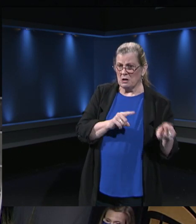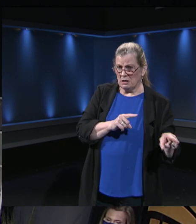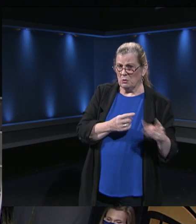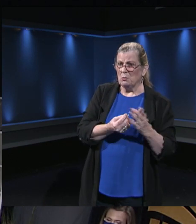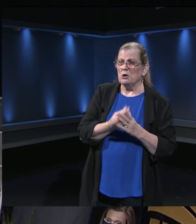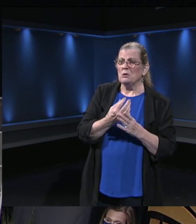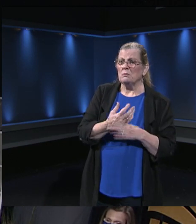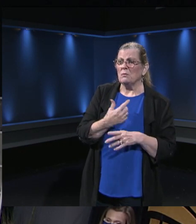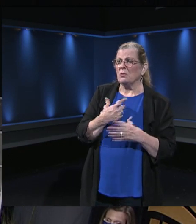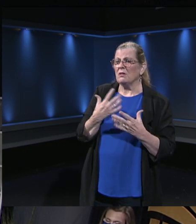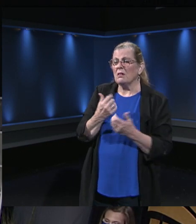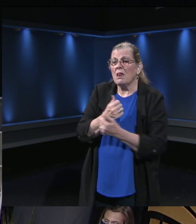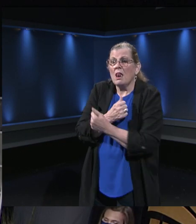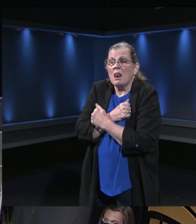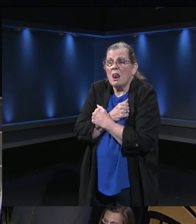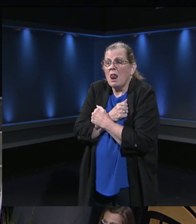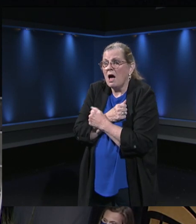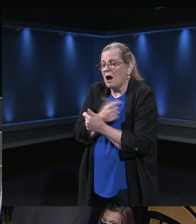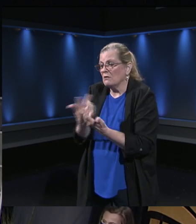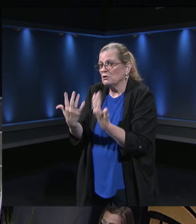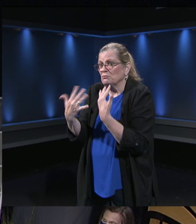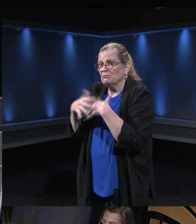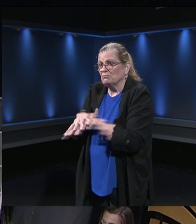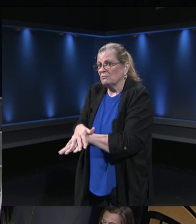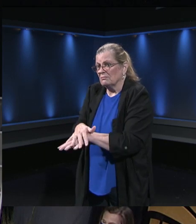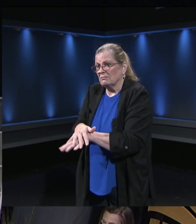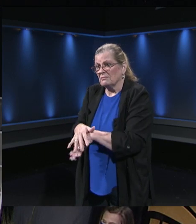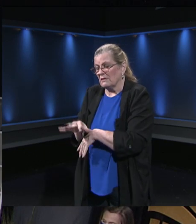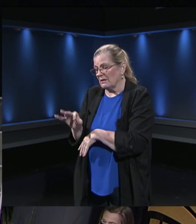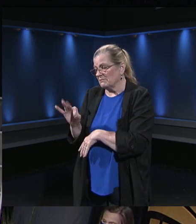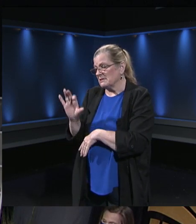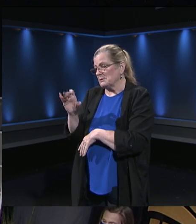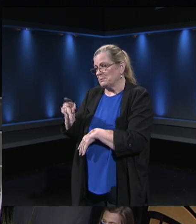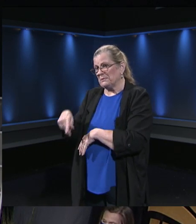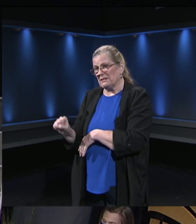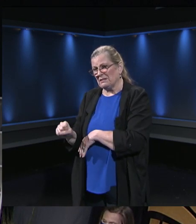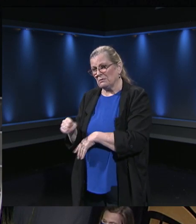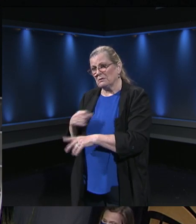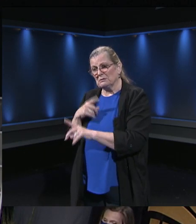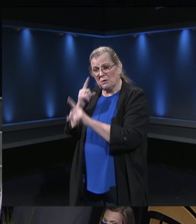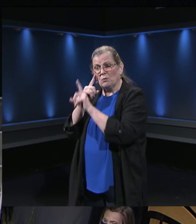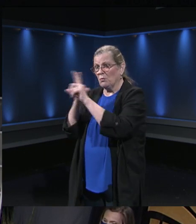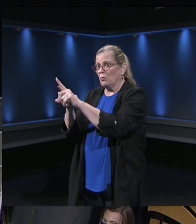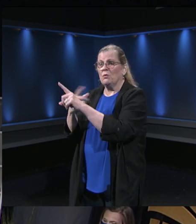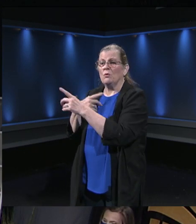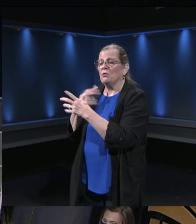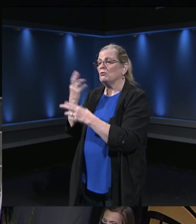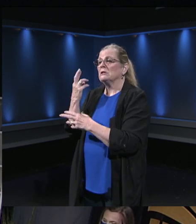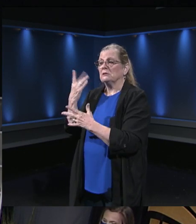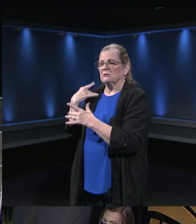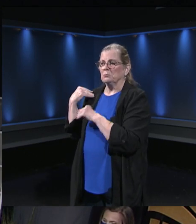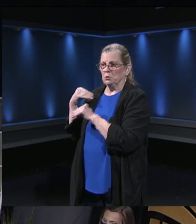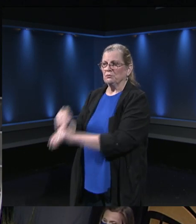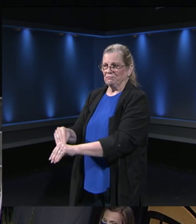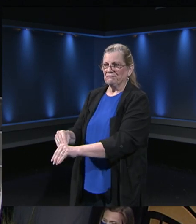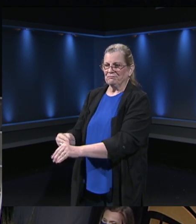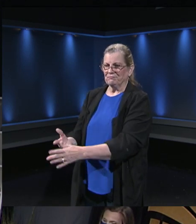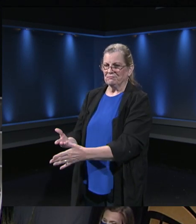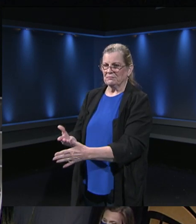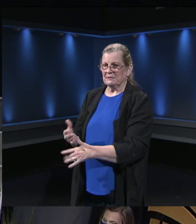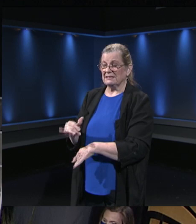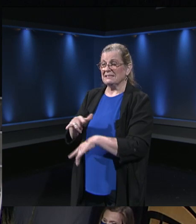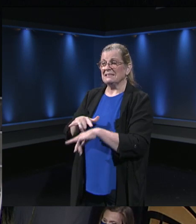integrated to the Virginia Fairfax school system. That is the goal, obviously, to be moved up there. But at the same time, she's at the